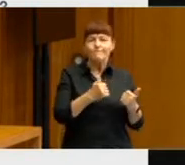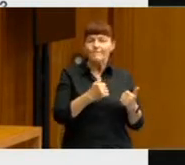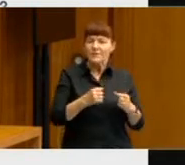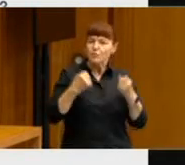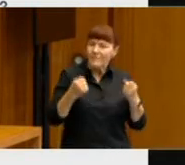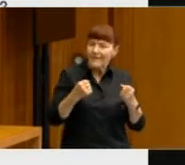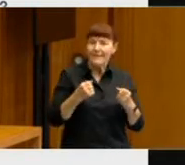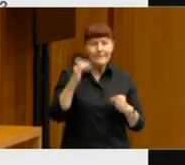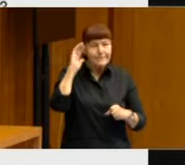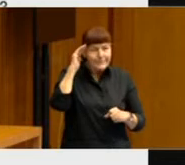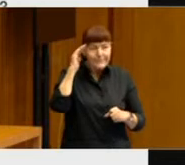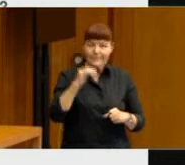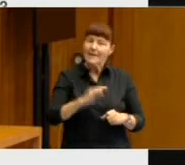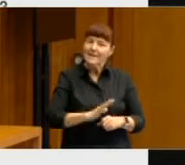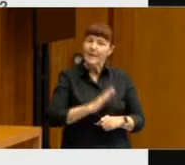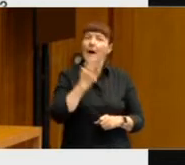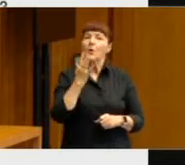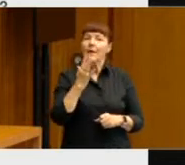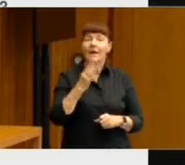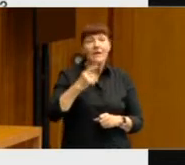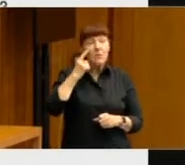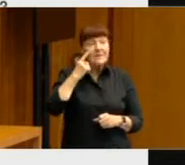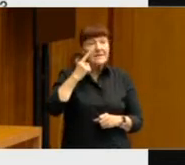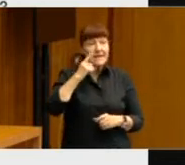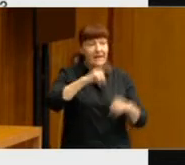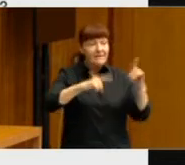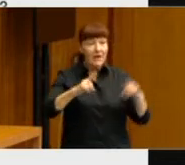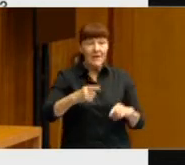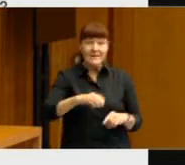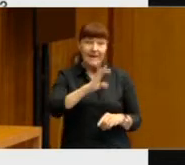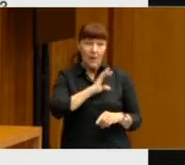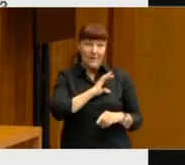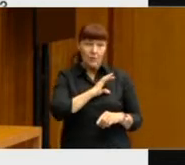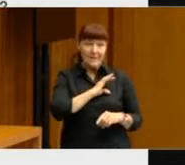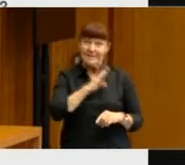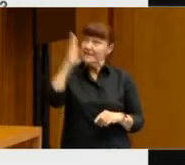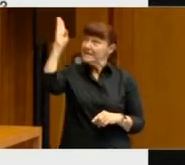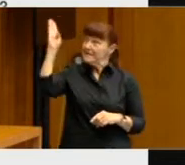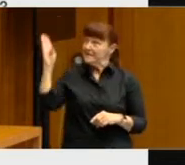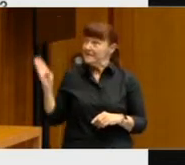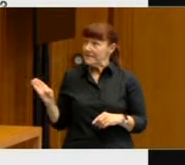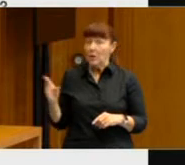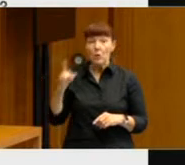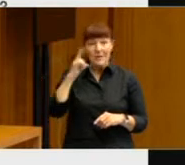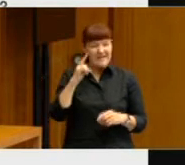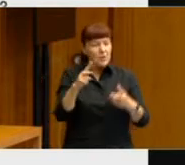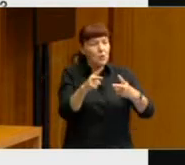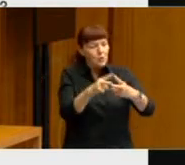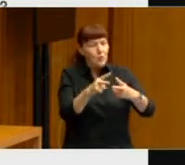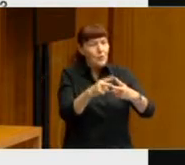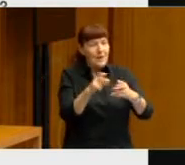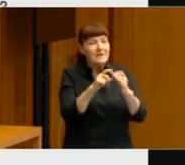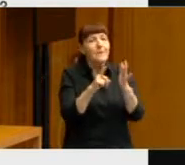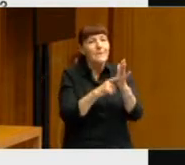inspiration. And if you look at those various characteristics there, you'll see that these were the two things that Bill